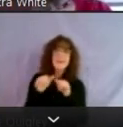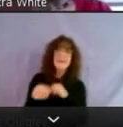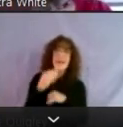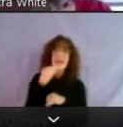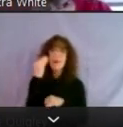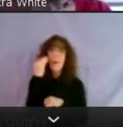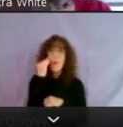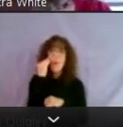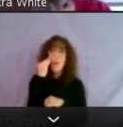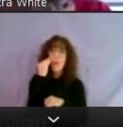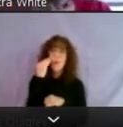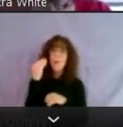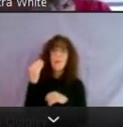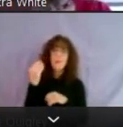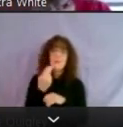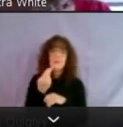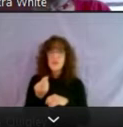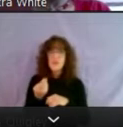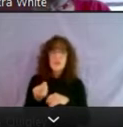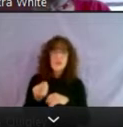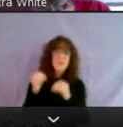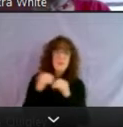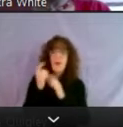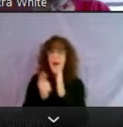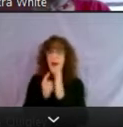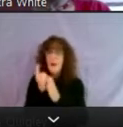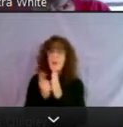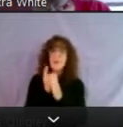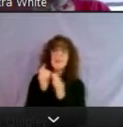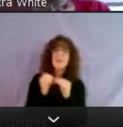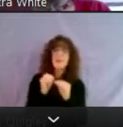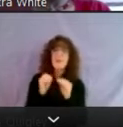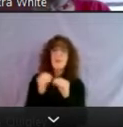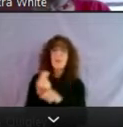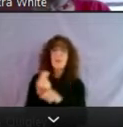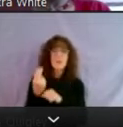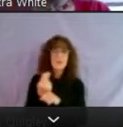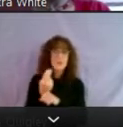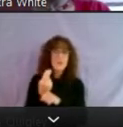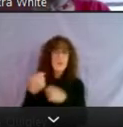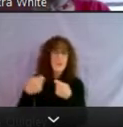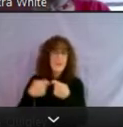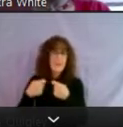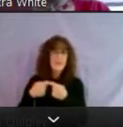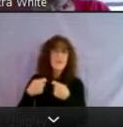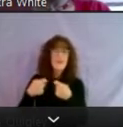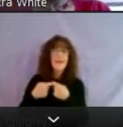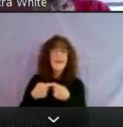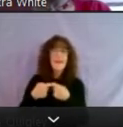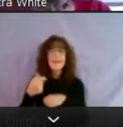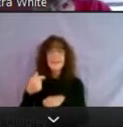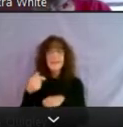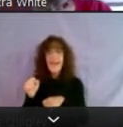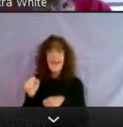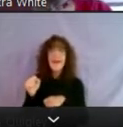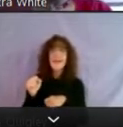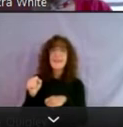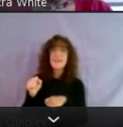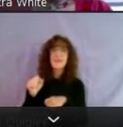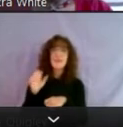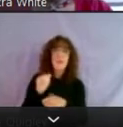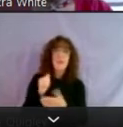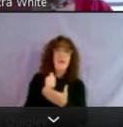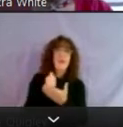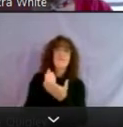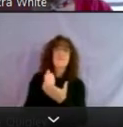home during increased hours and increased consumption, then that utility assistance will help to also be able to